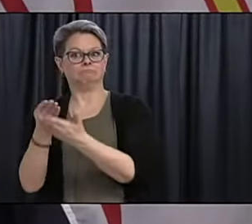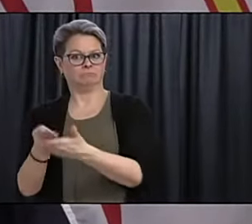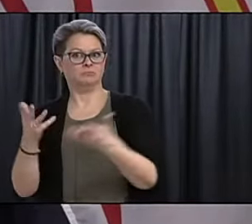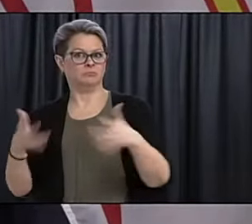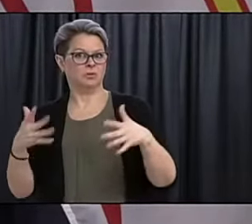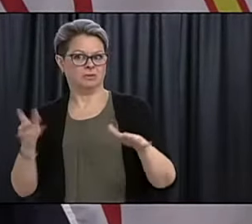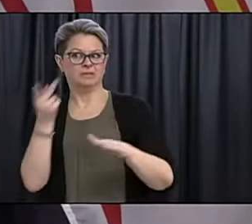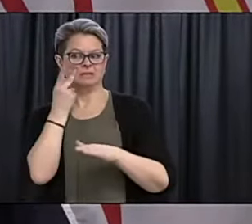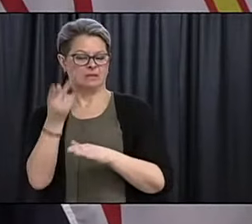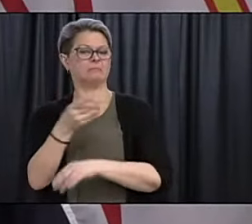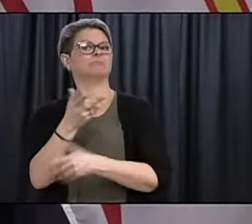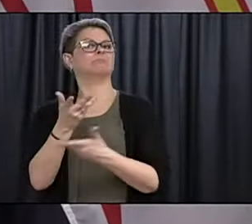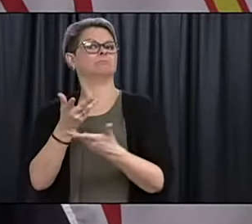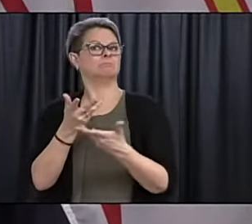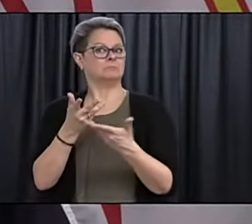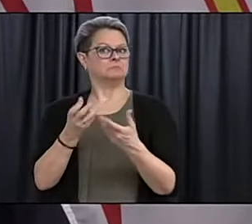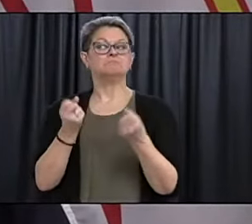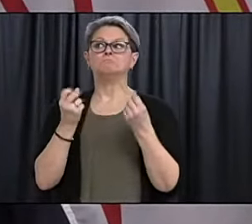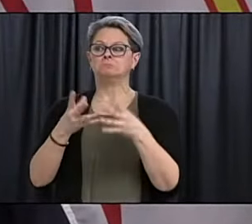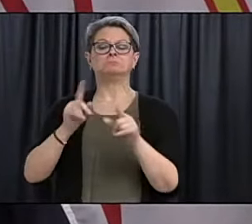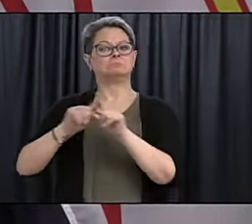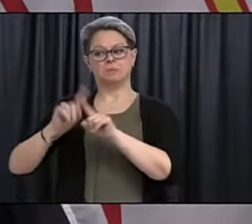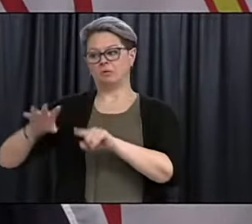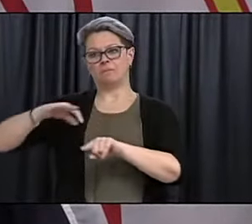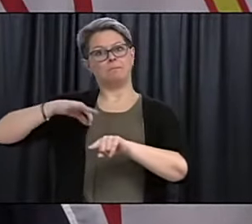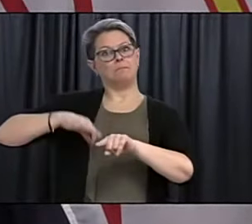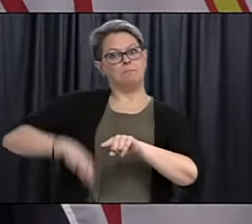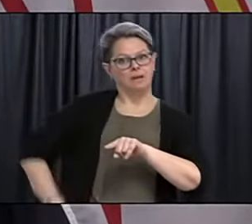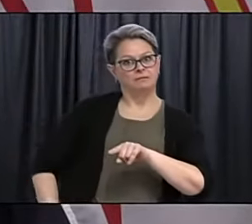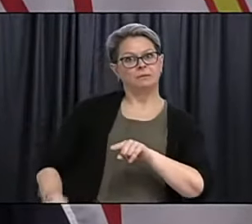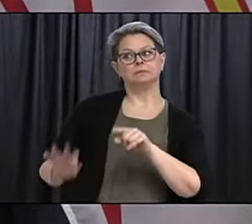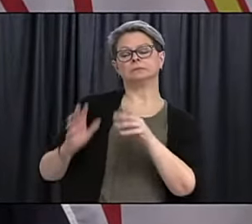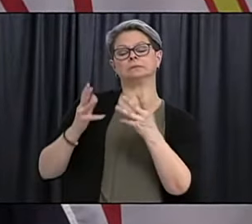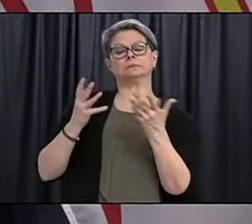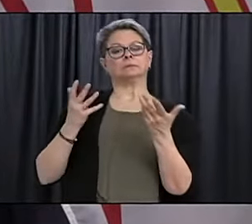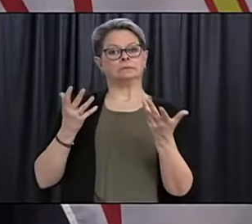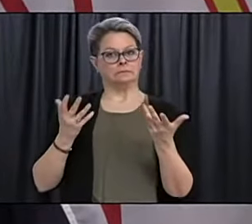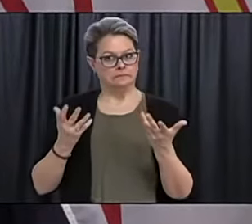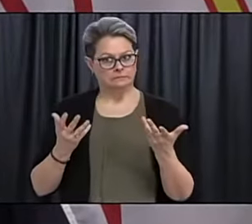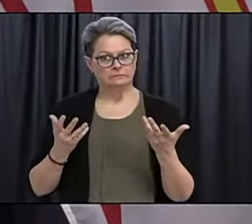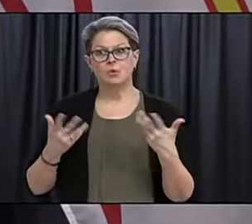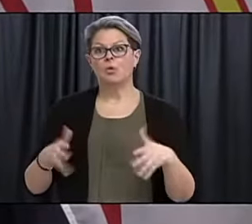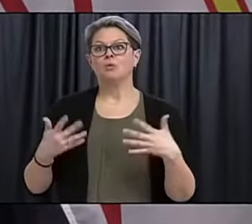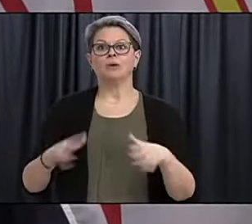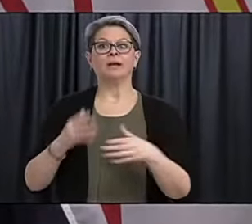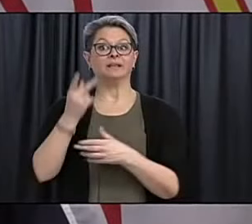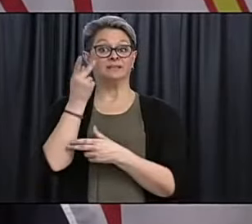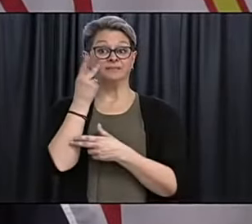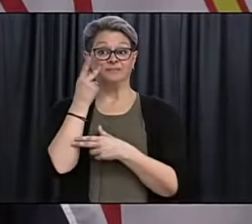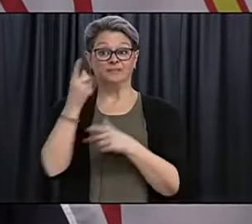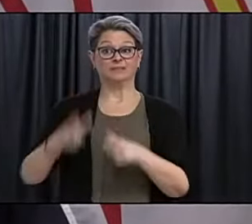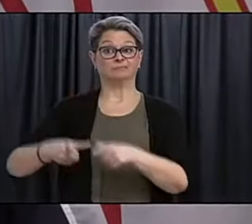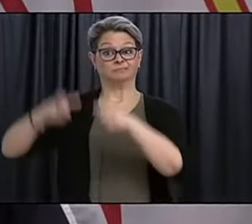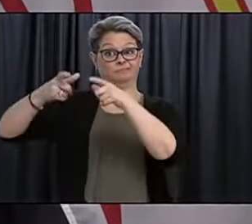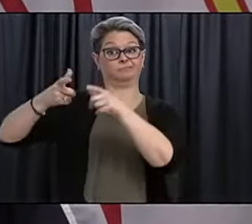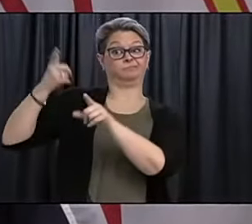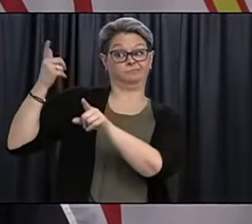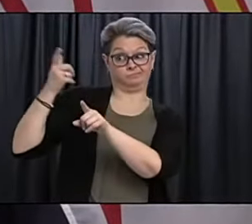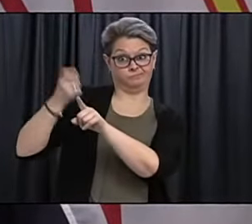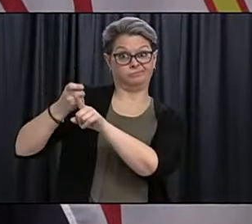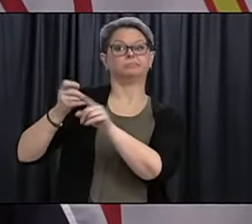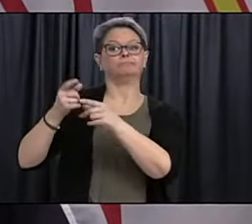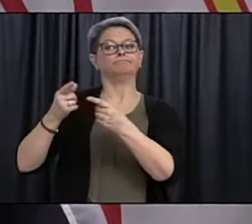certainly some benefits to having, um, you know, congregate living settings, um, vaccinated. And, and I think, um,